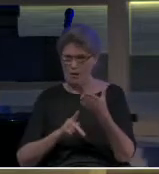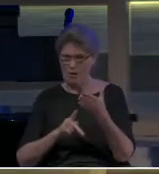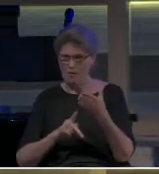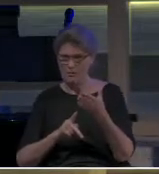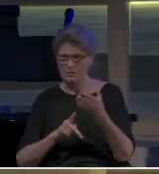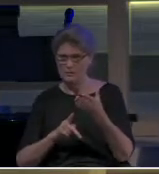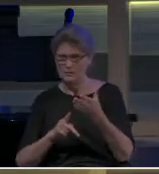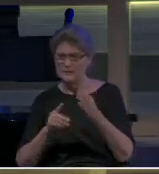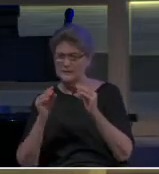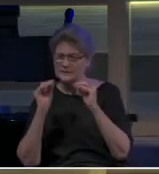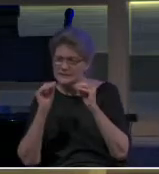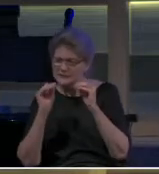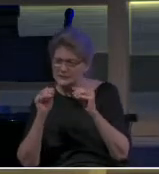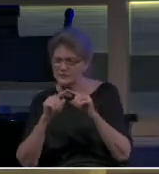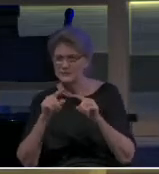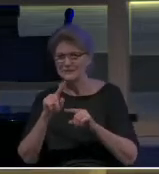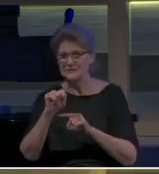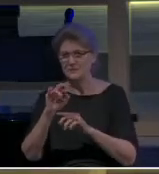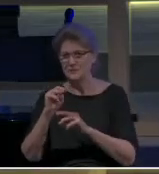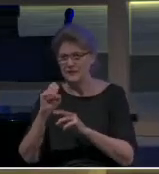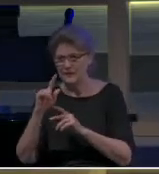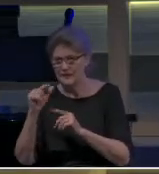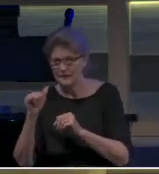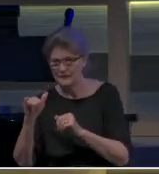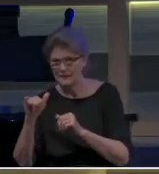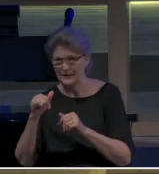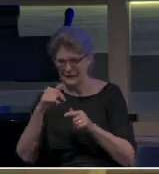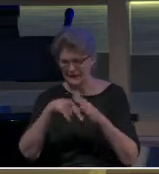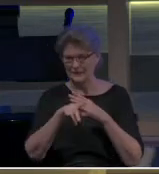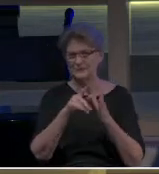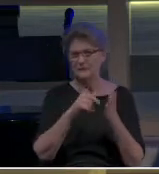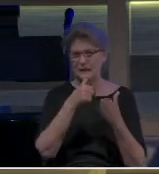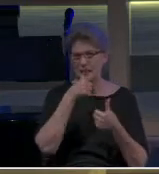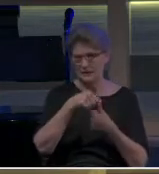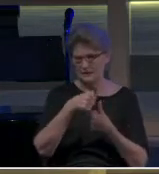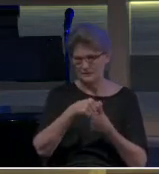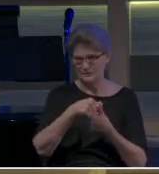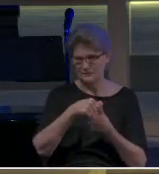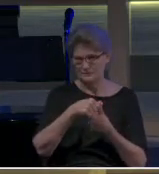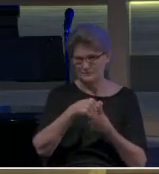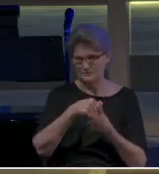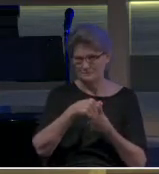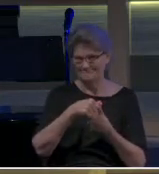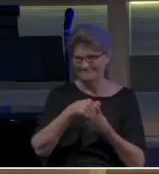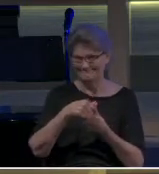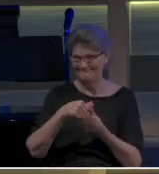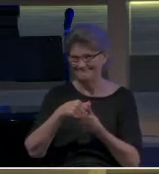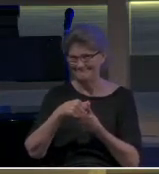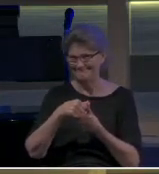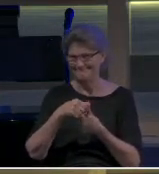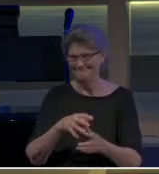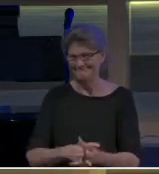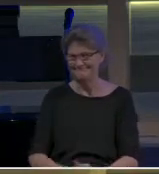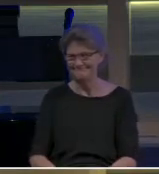letter to Timothy this morning. And so this morning, I was,